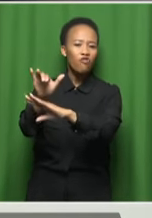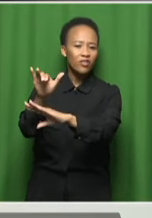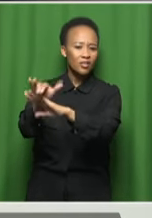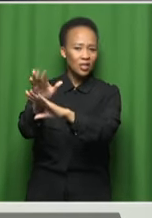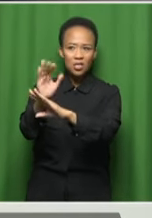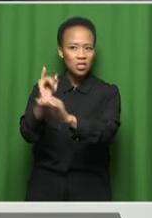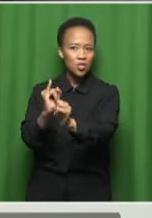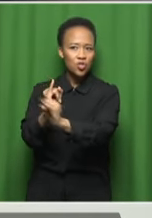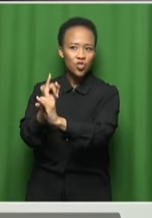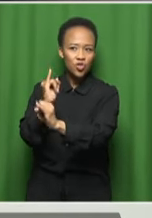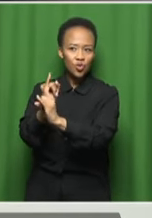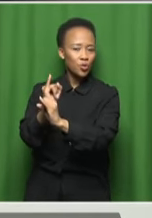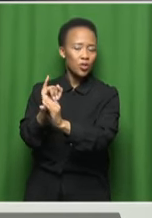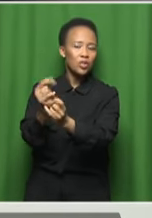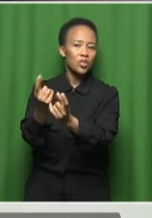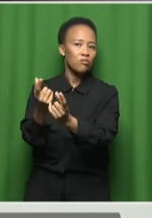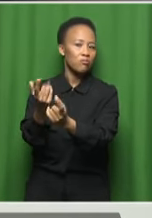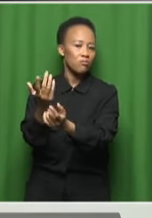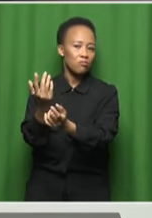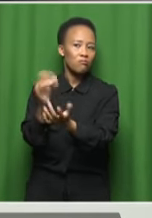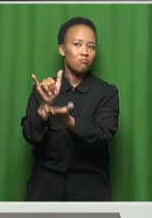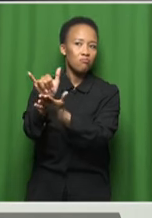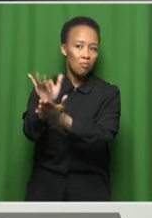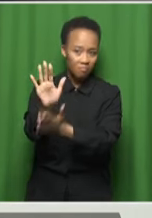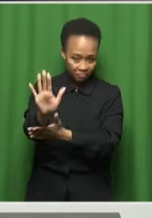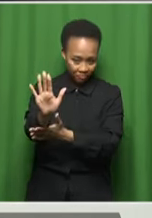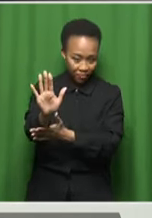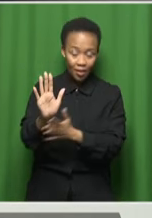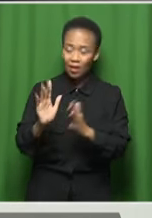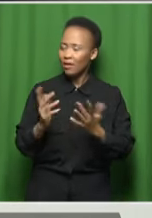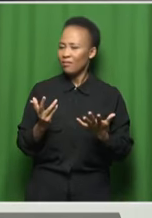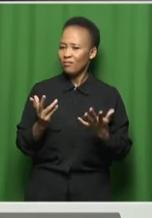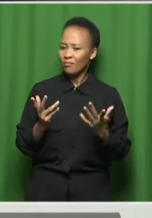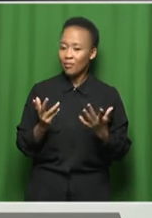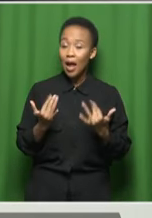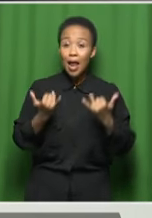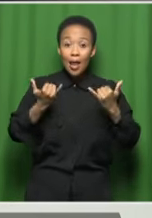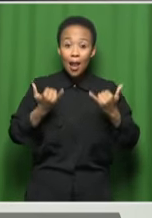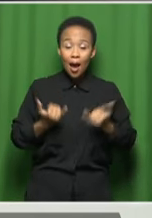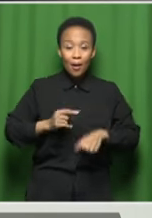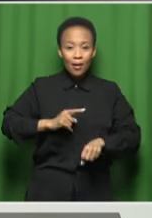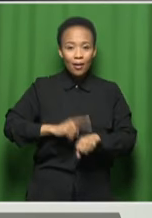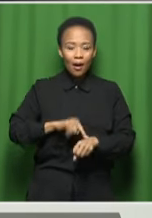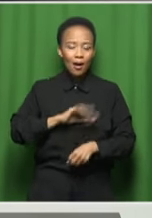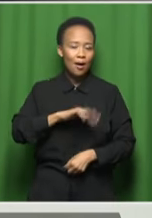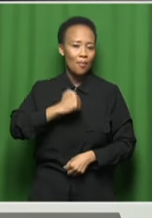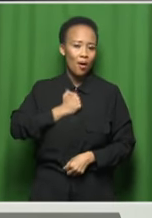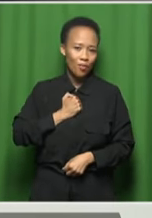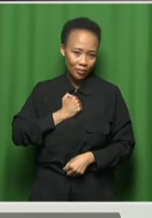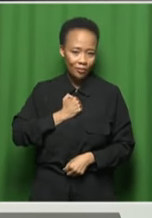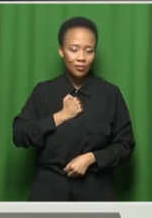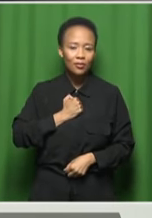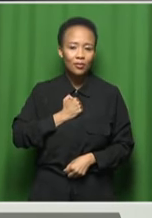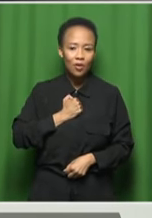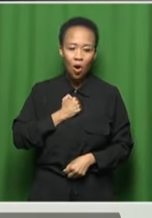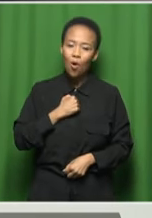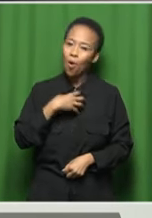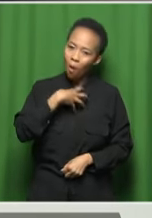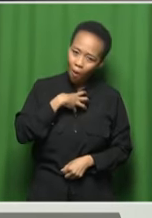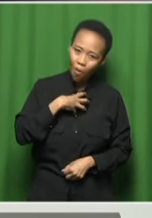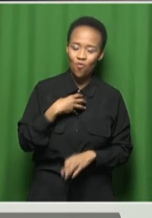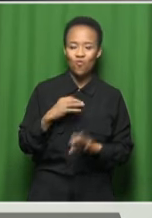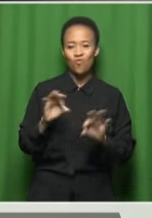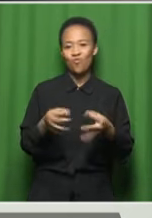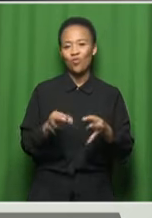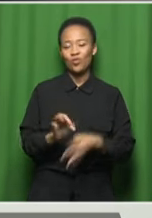to me, it's about owning what it is that is ours. Yeah. Because, you know, there